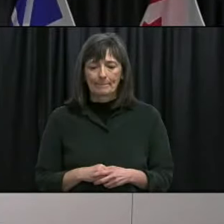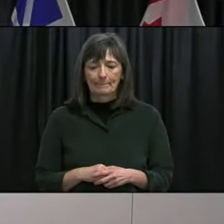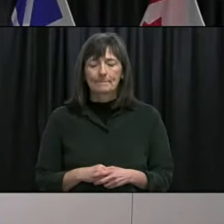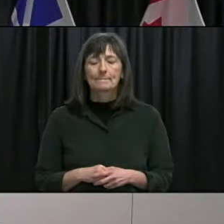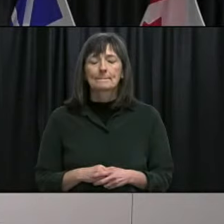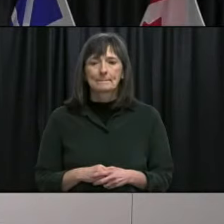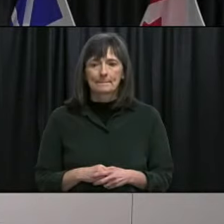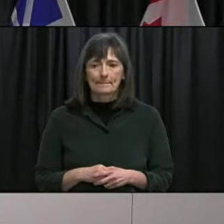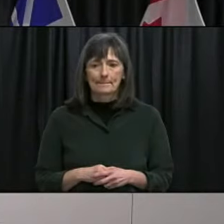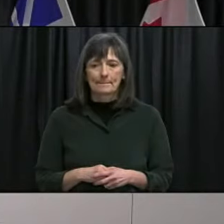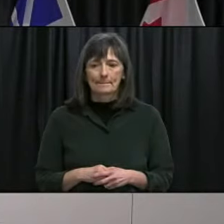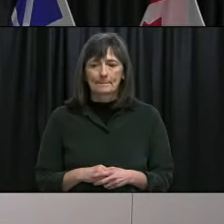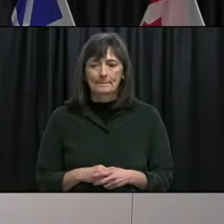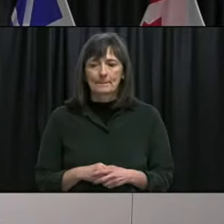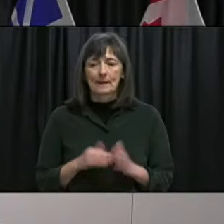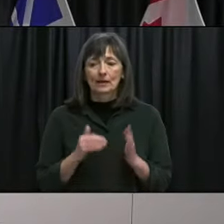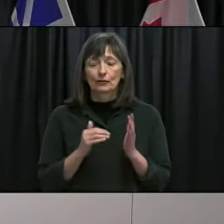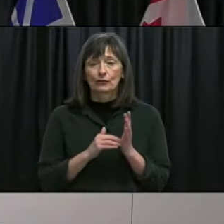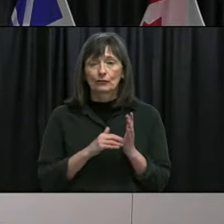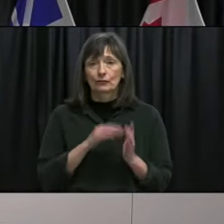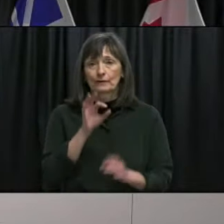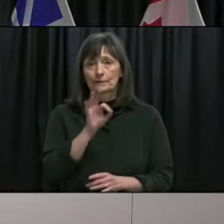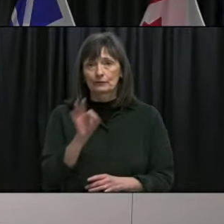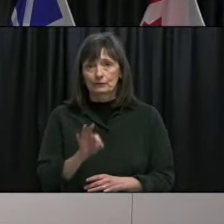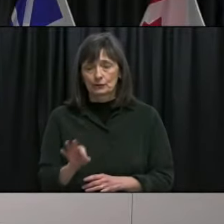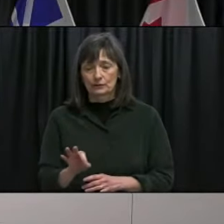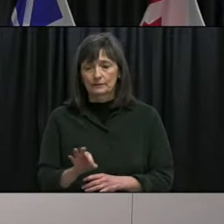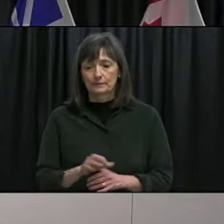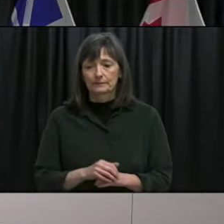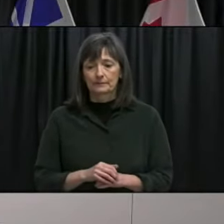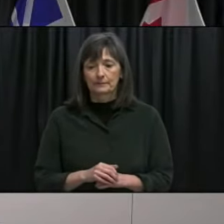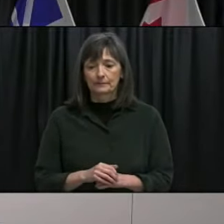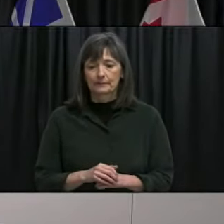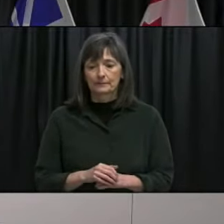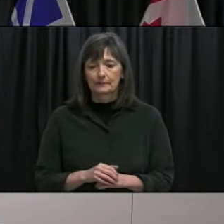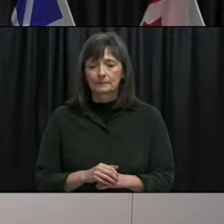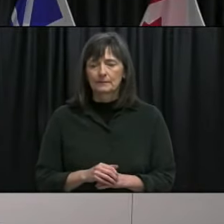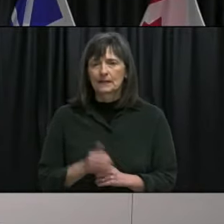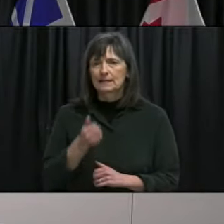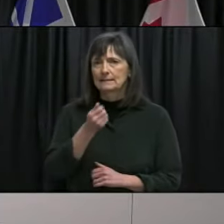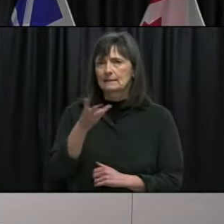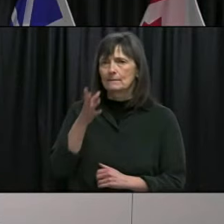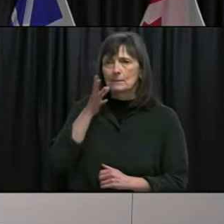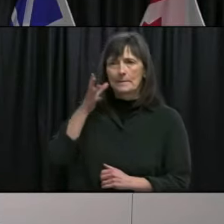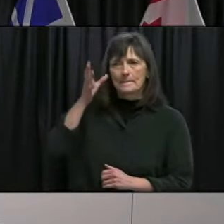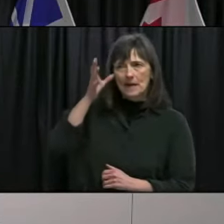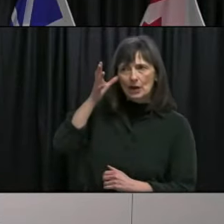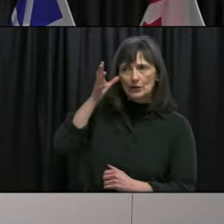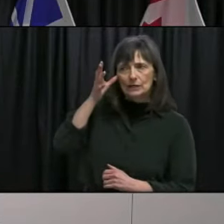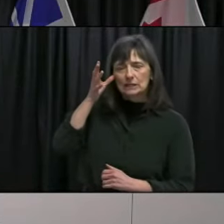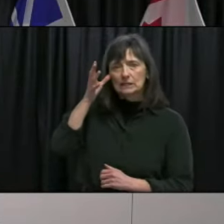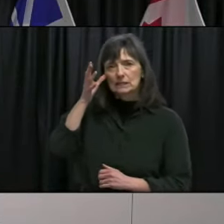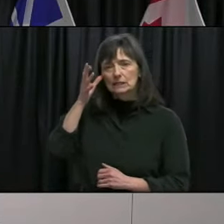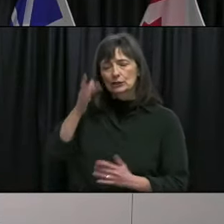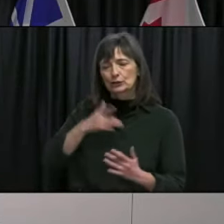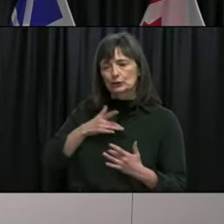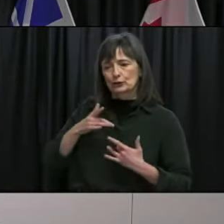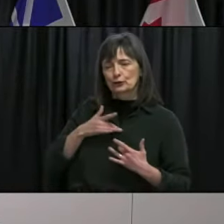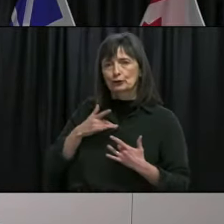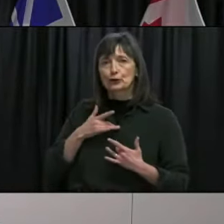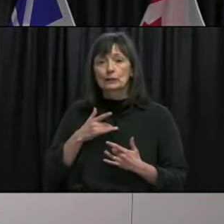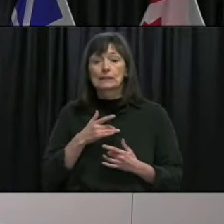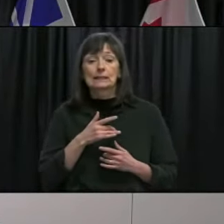yes Dr. Fitzgerald I'm getting a lot of concerns from parents students in K-9 are returning to